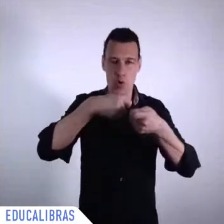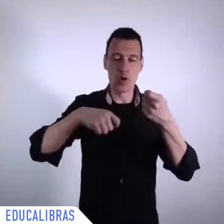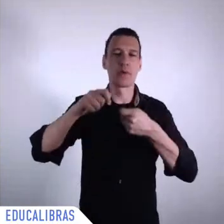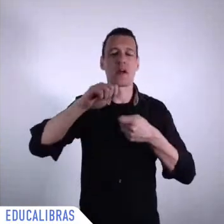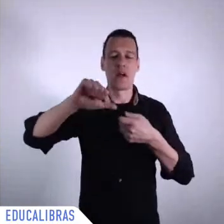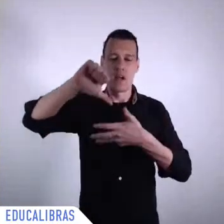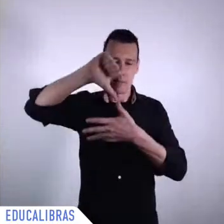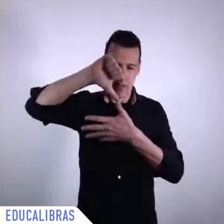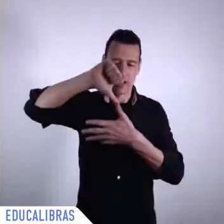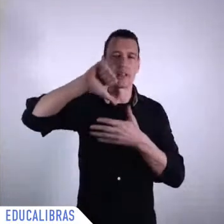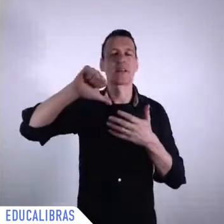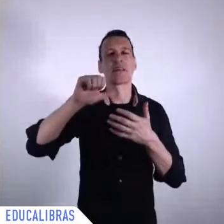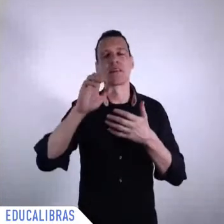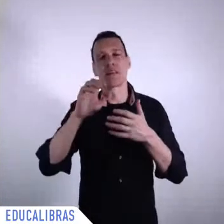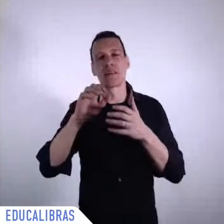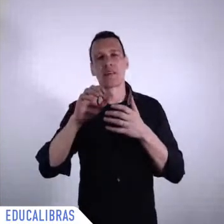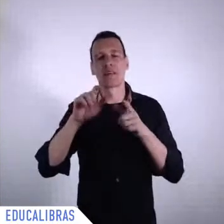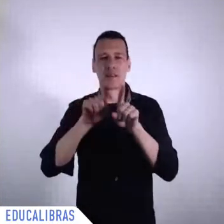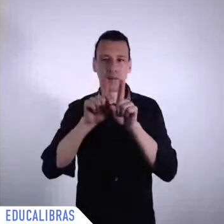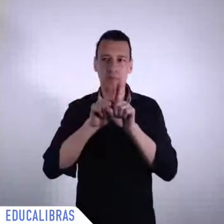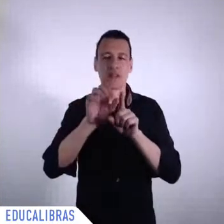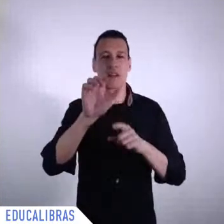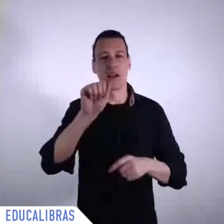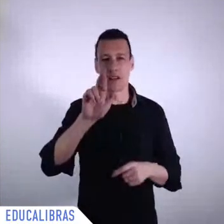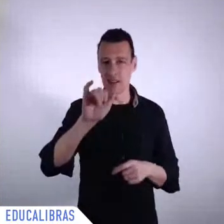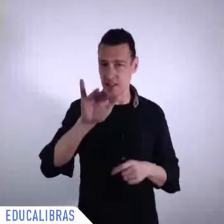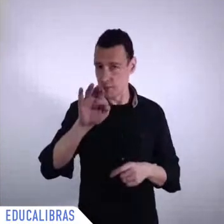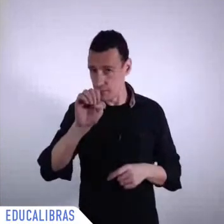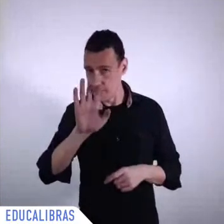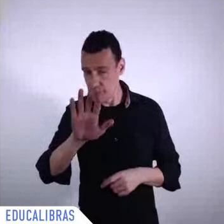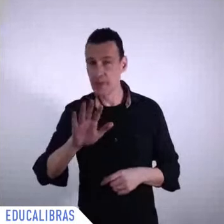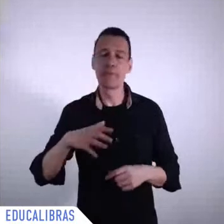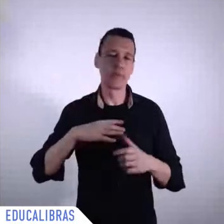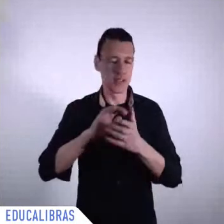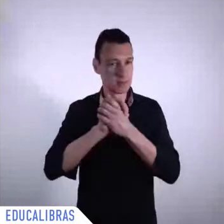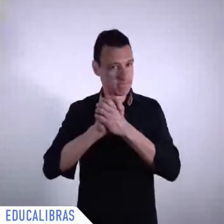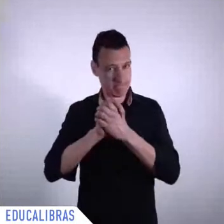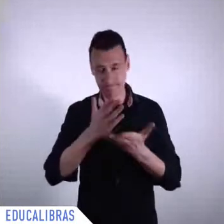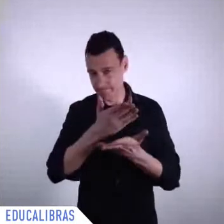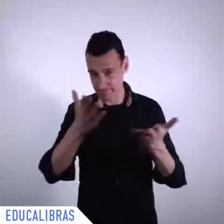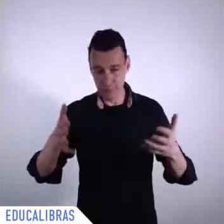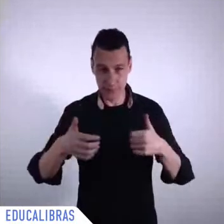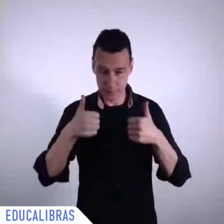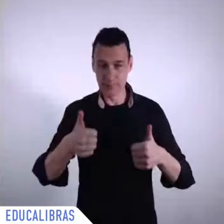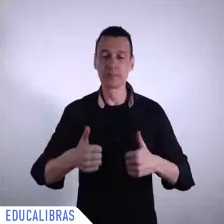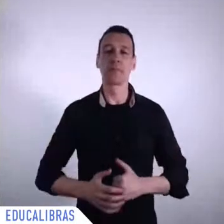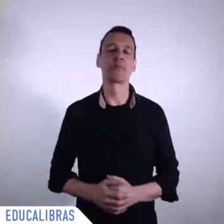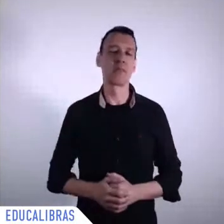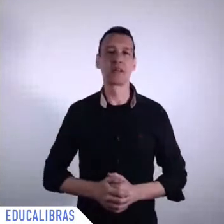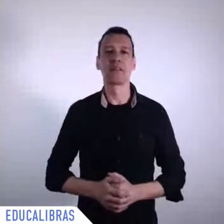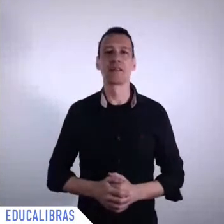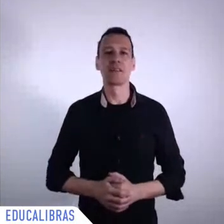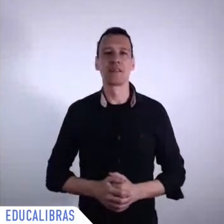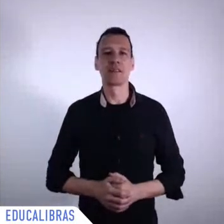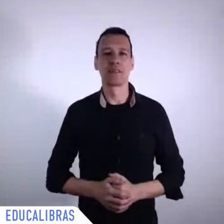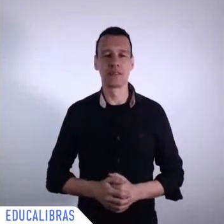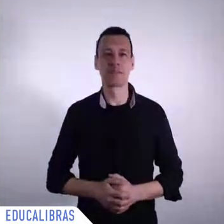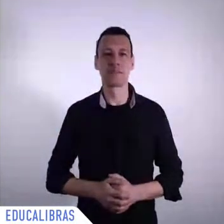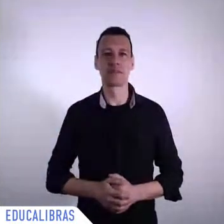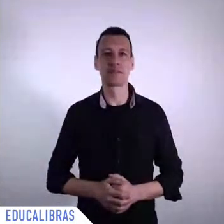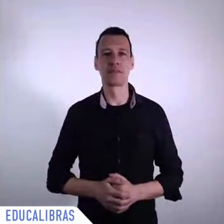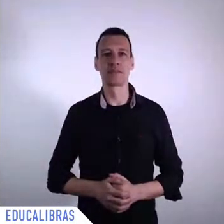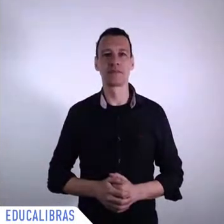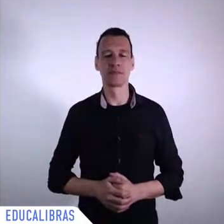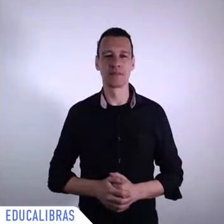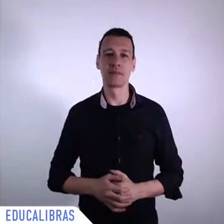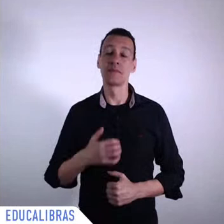focus my intervention on an analysis of more from a regional perspective obviously talking